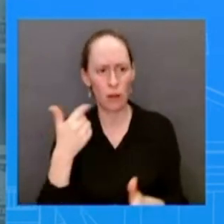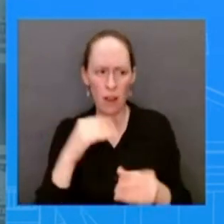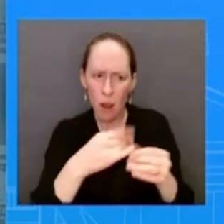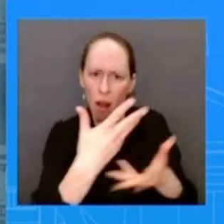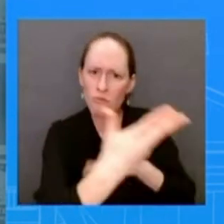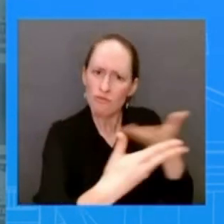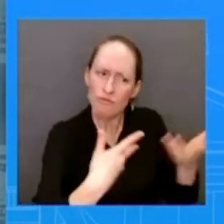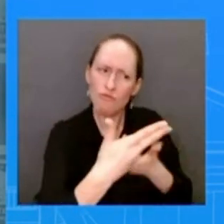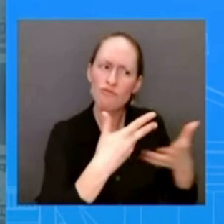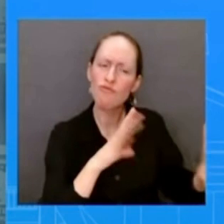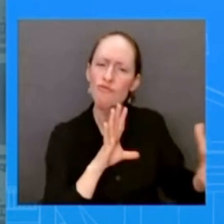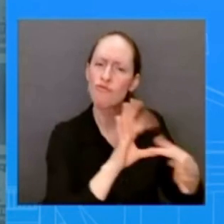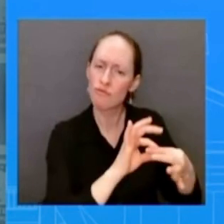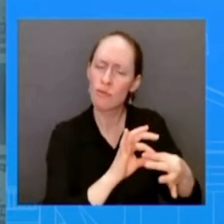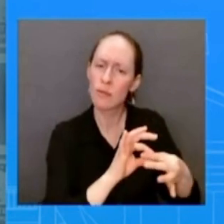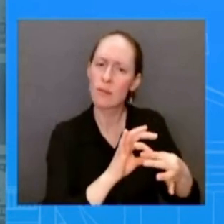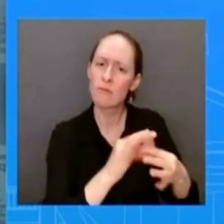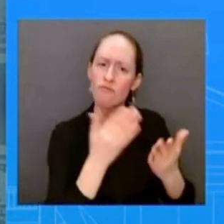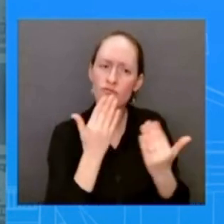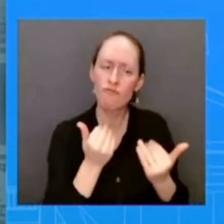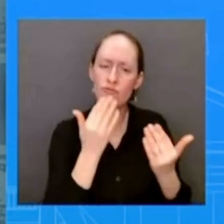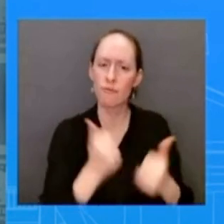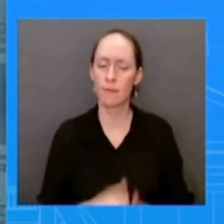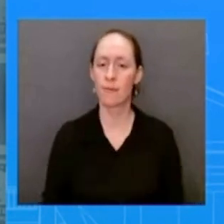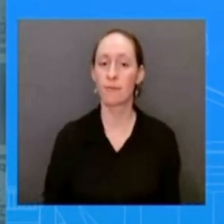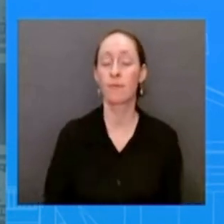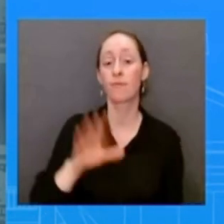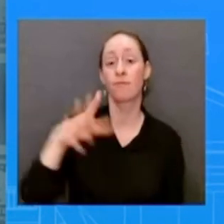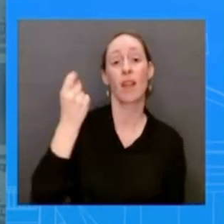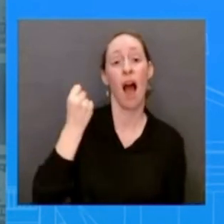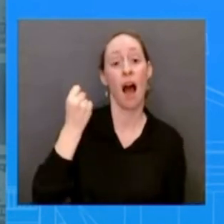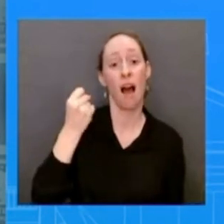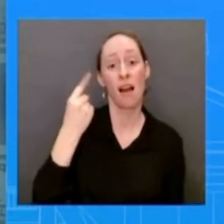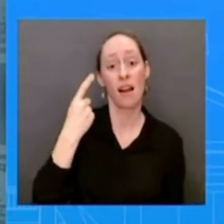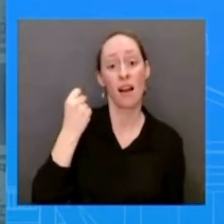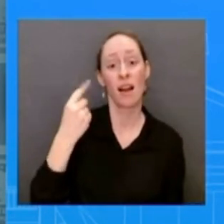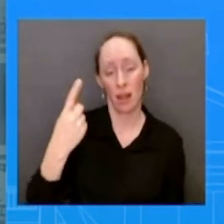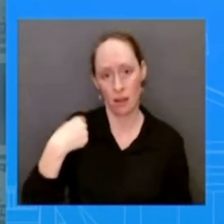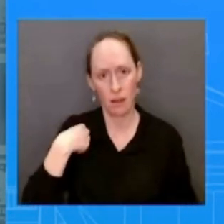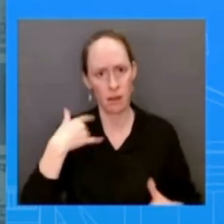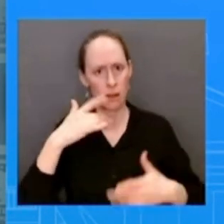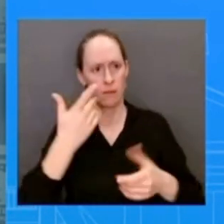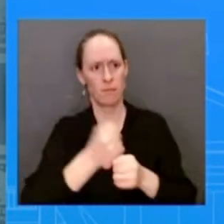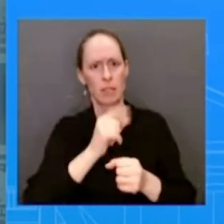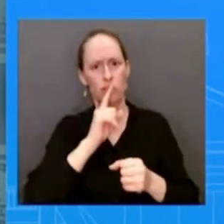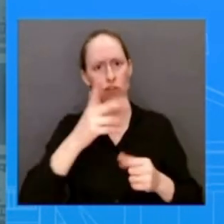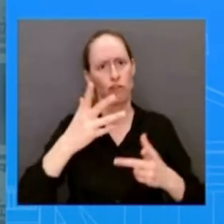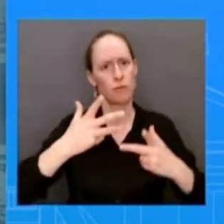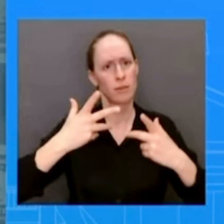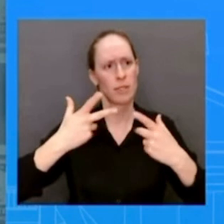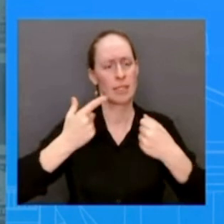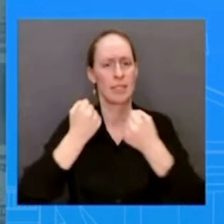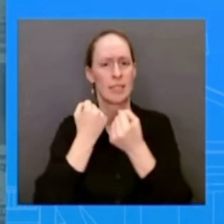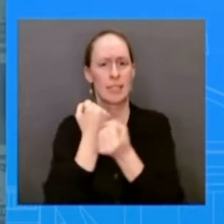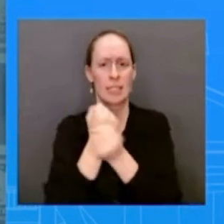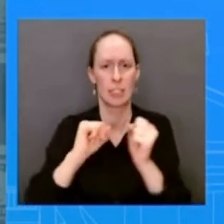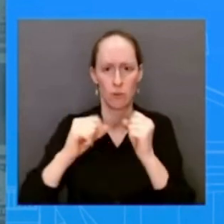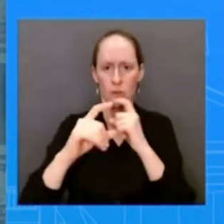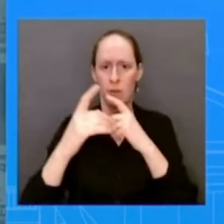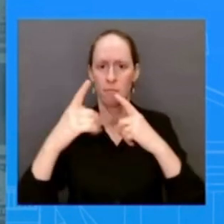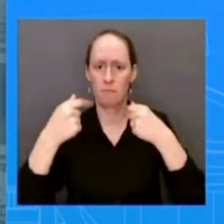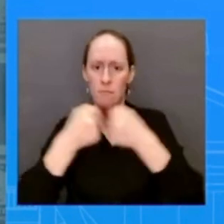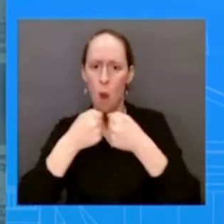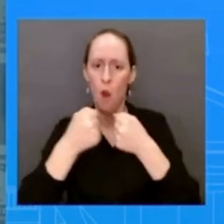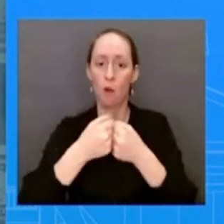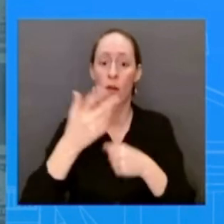we're dealing with border security uh as far as uh you know the word deterrence and and policies specifically to that like hard hard policy